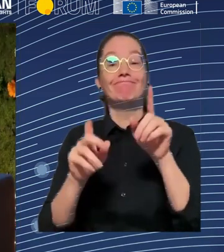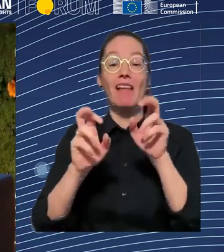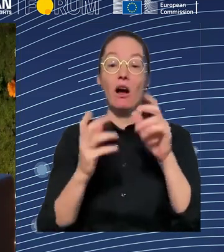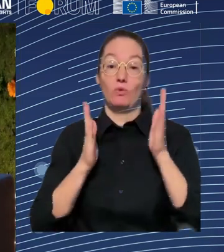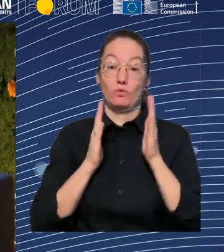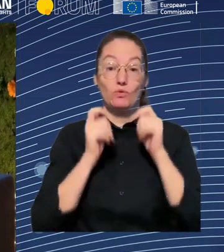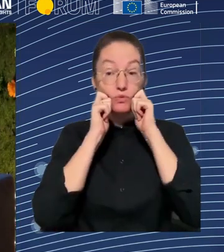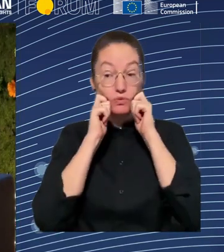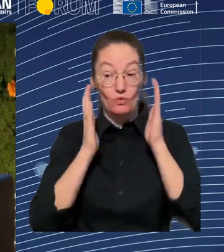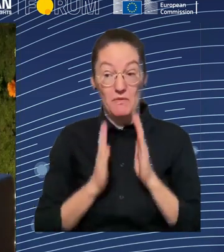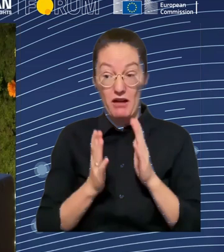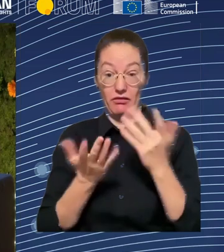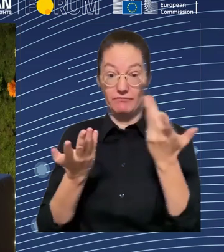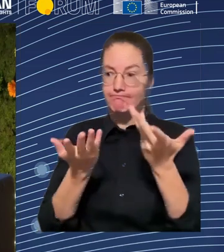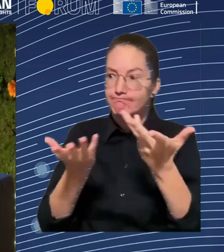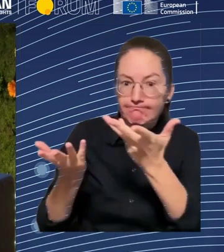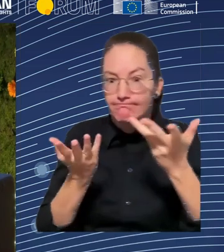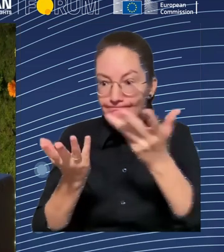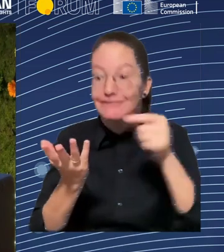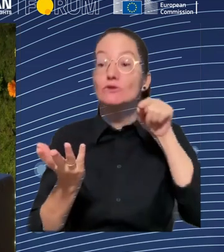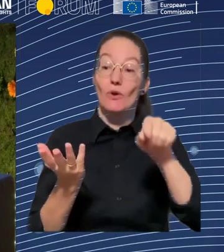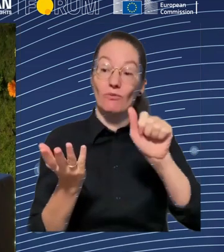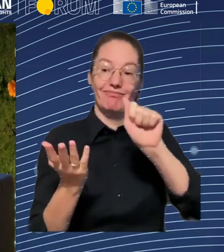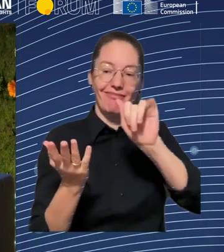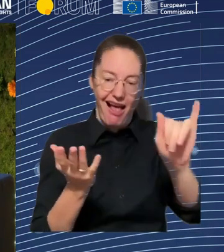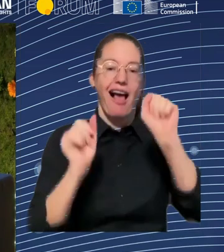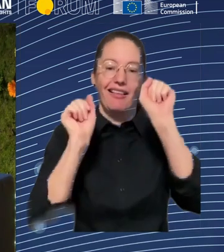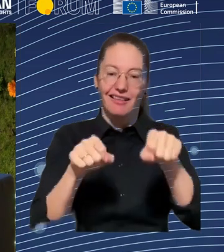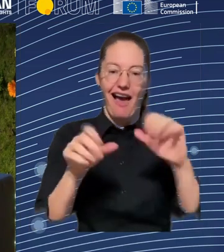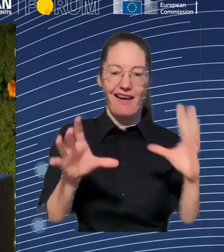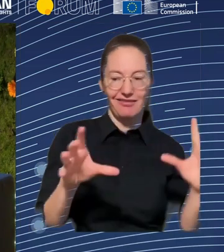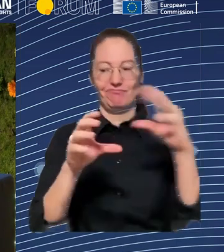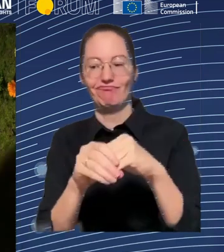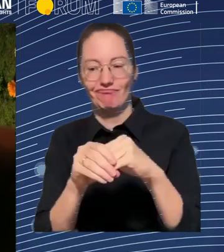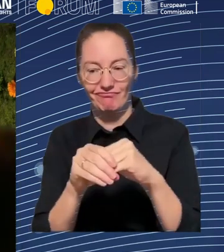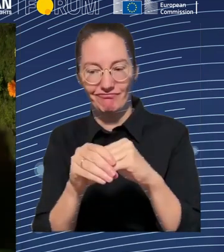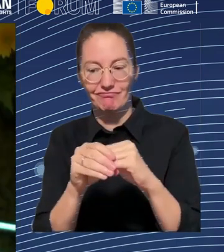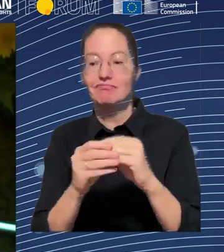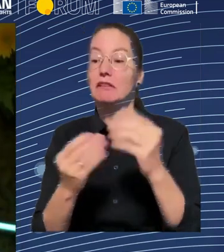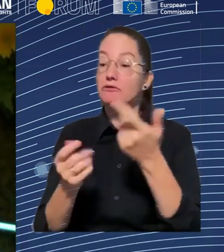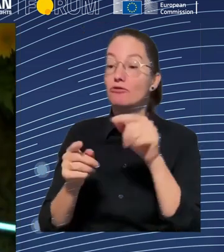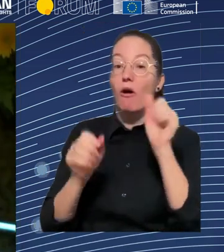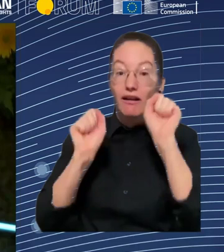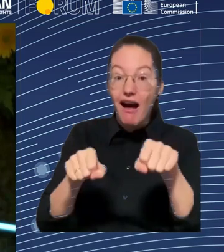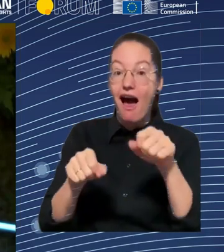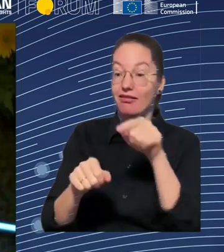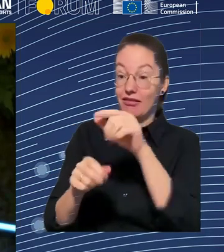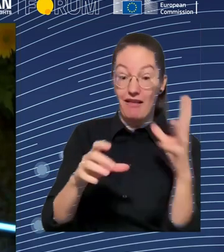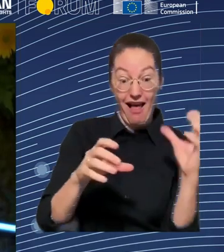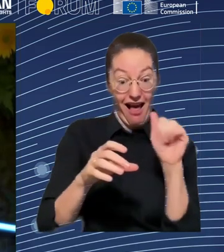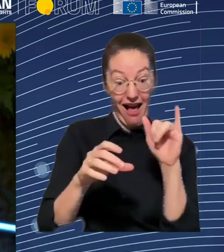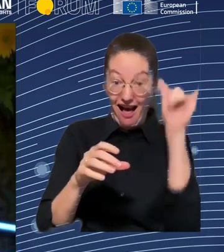concerned not so much with technology substituting humans, but more with how technology can complement